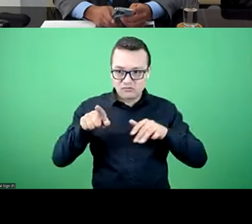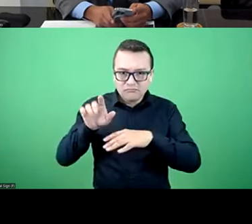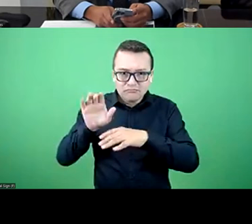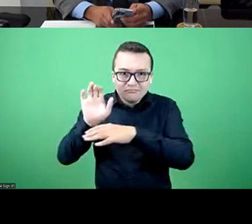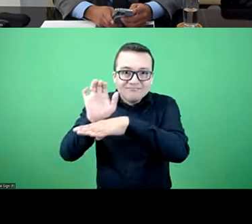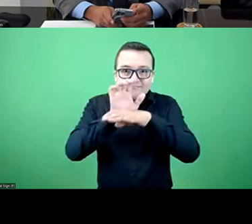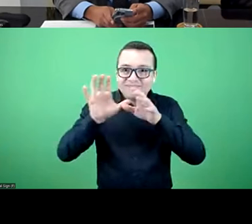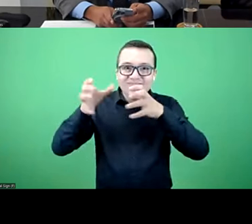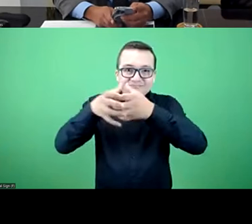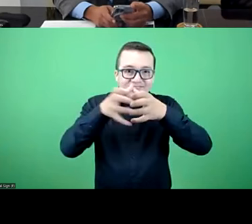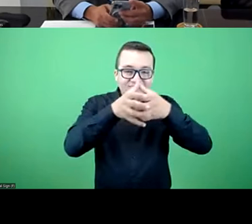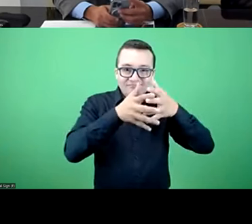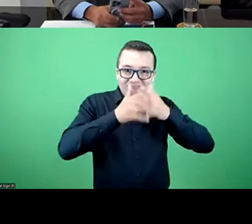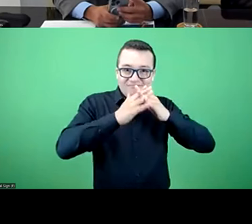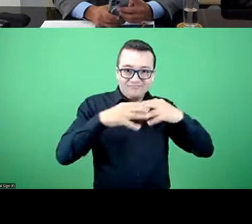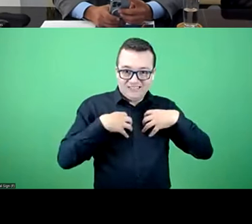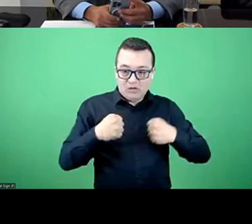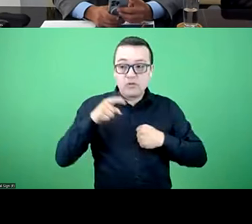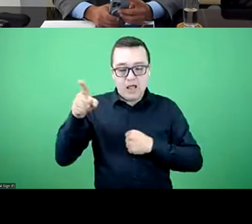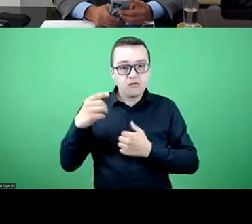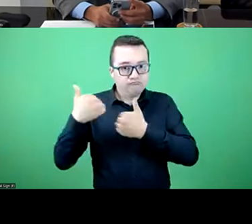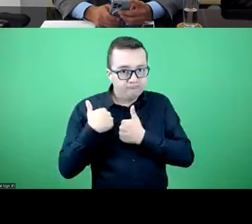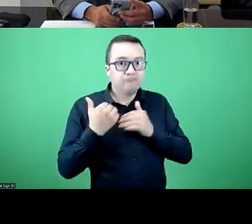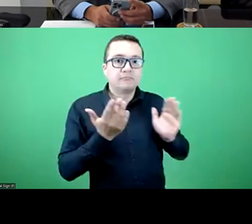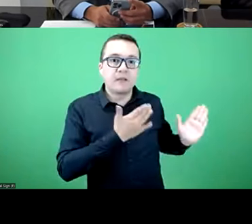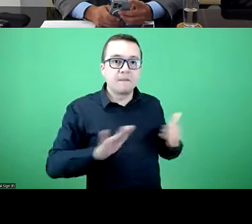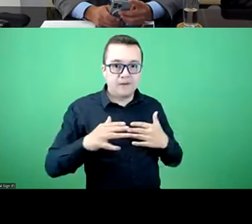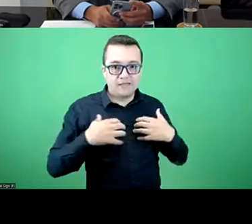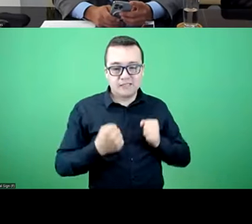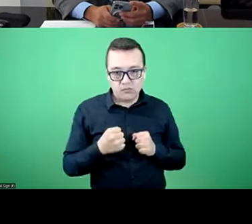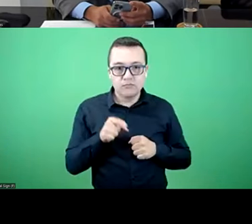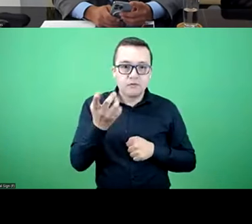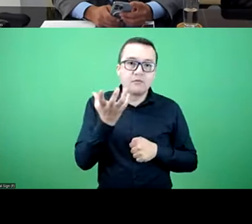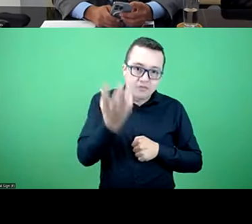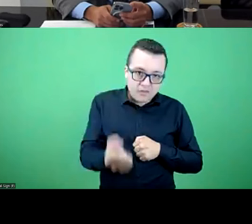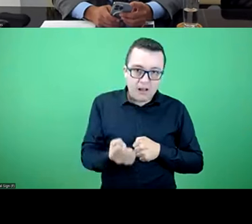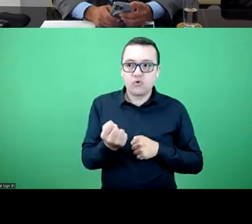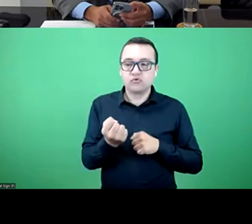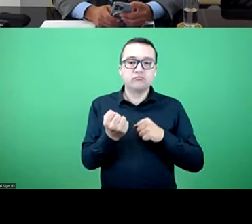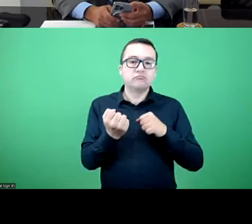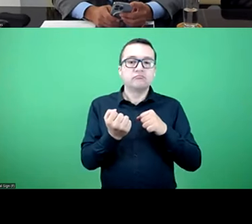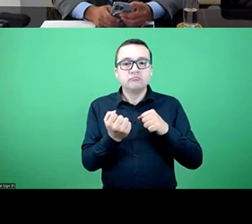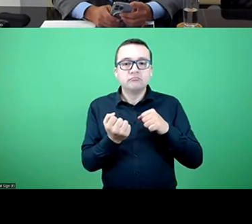firms, with businesses, but with, uh, people. There is an enormous number of,